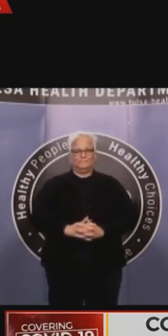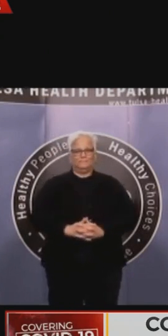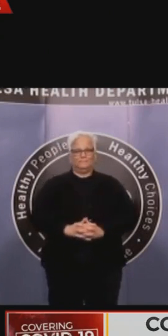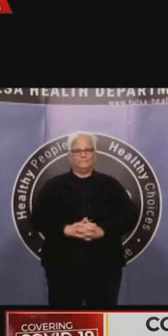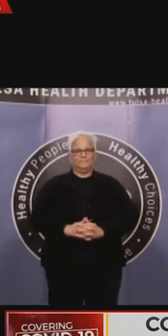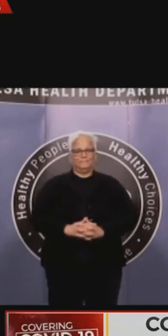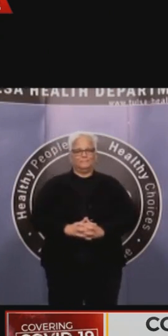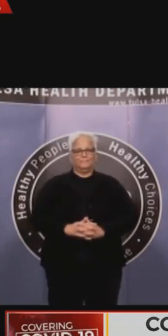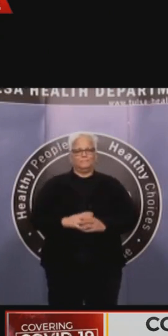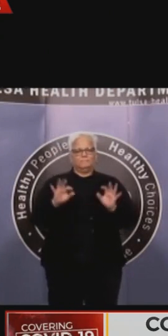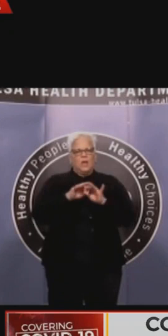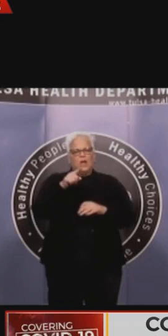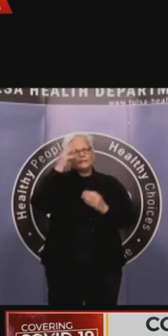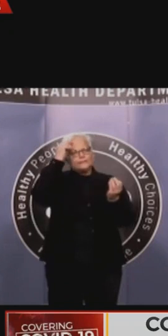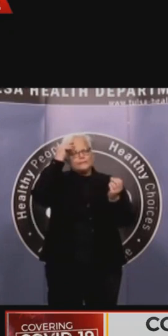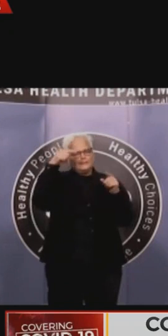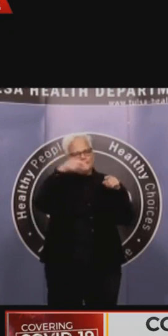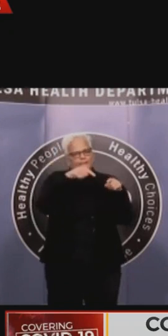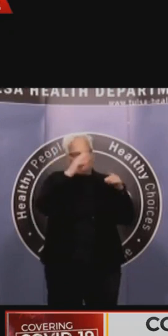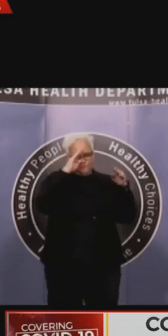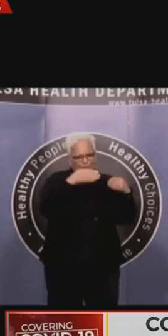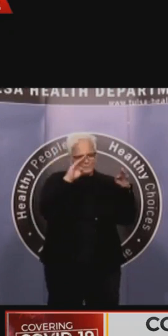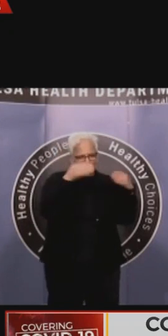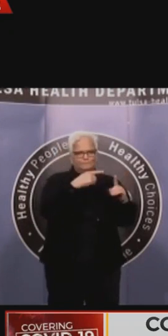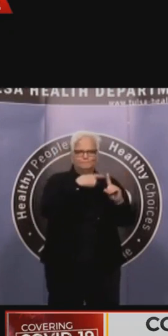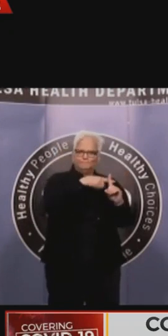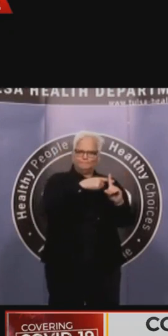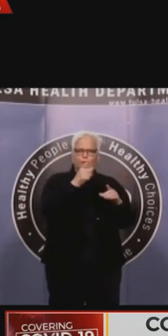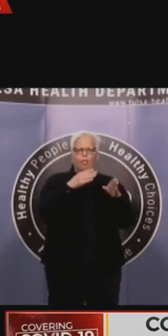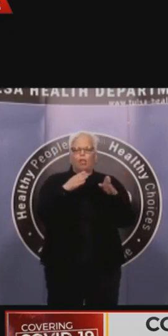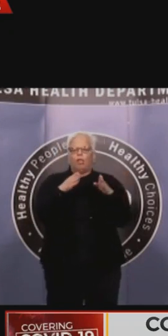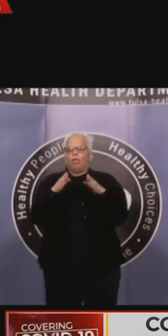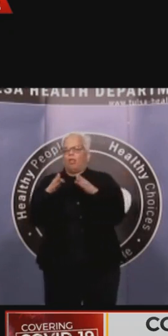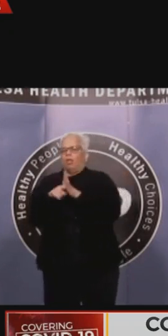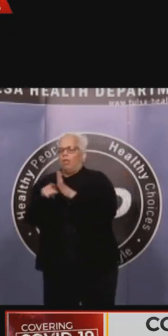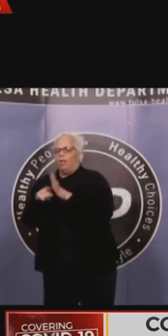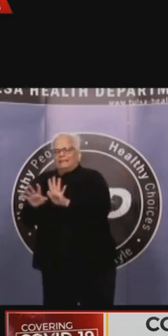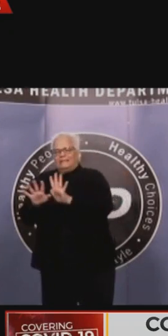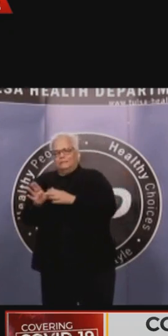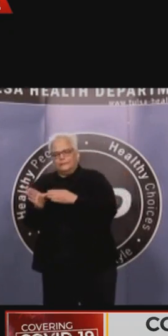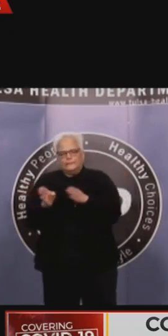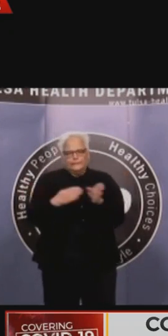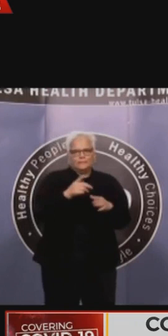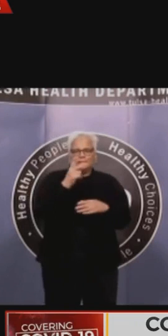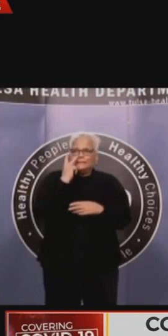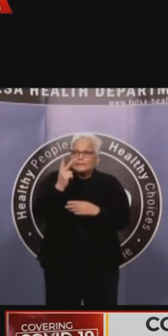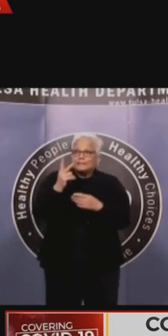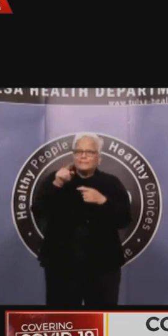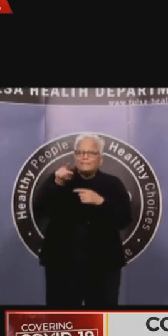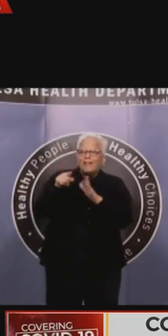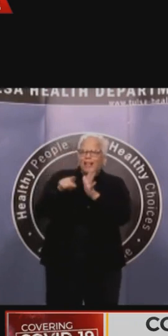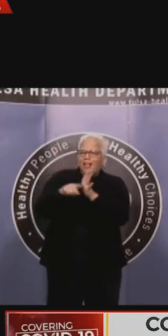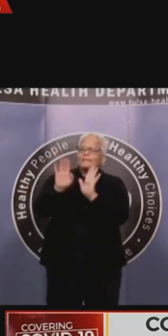we are united with people all around the world. People we'll never meet, but we are united as human